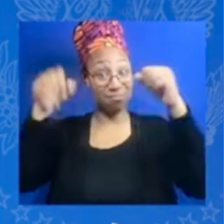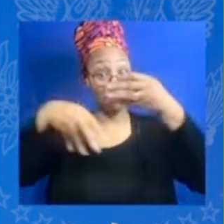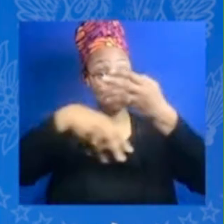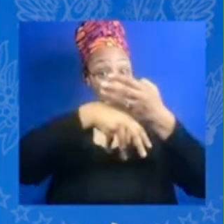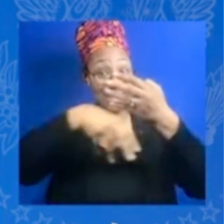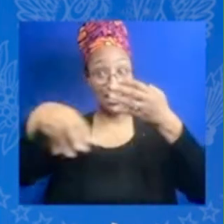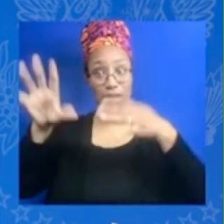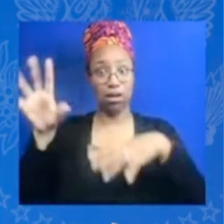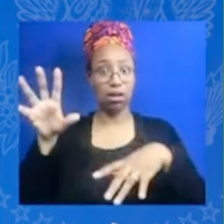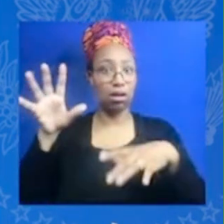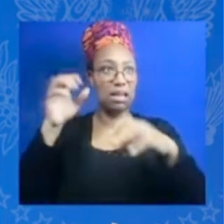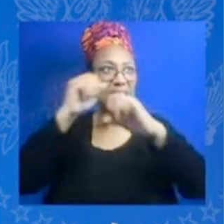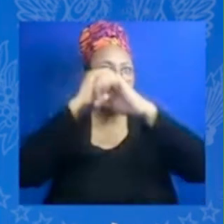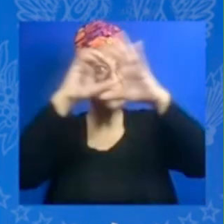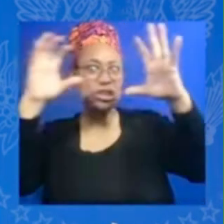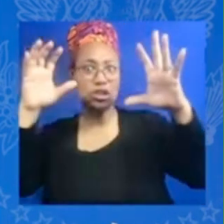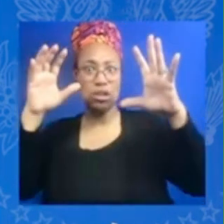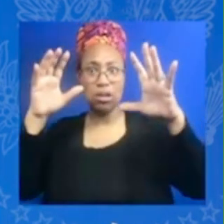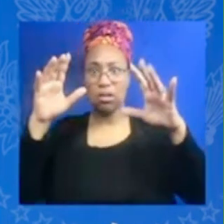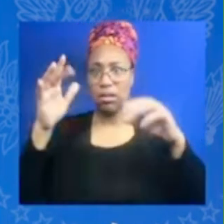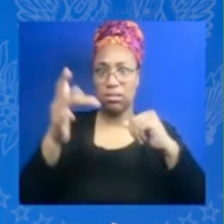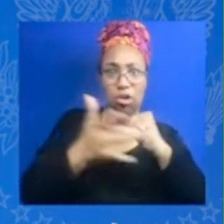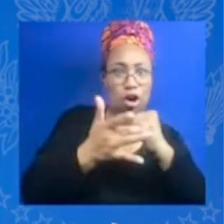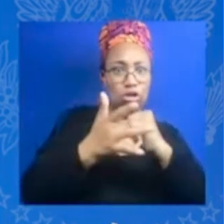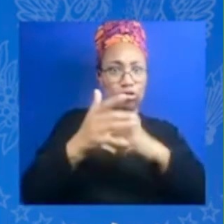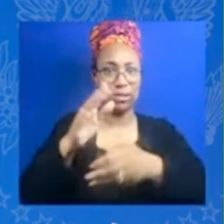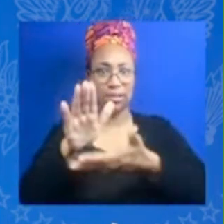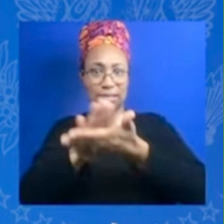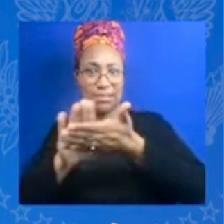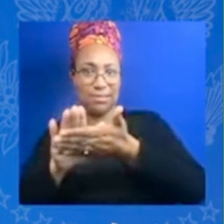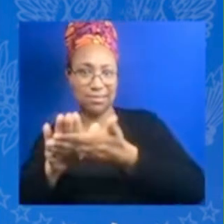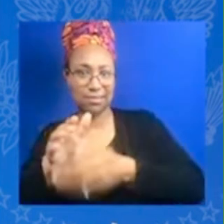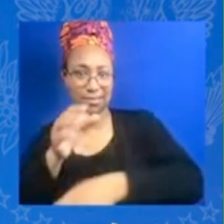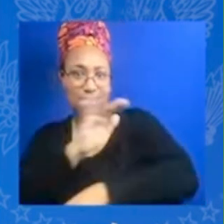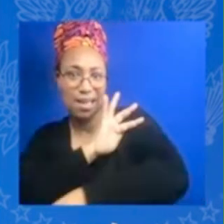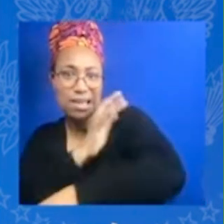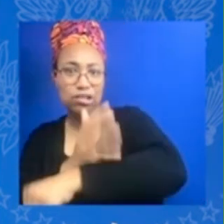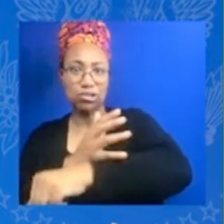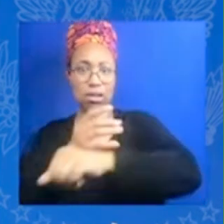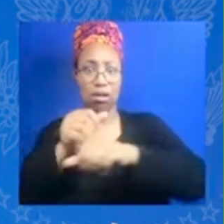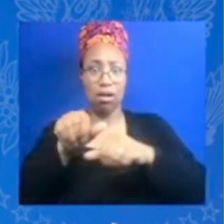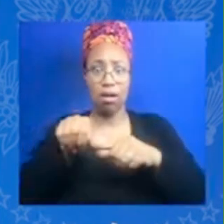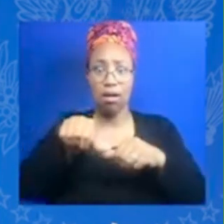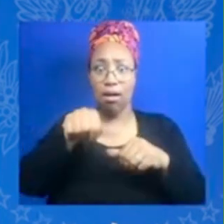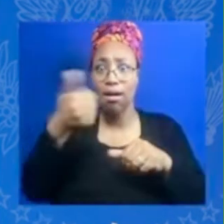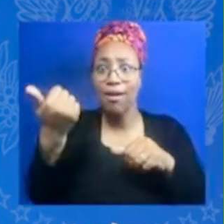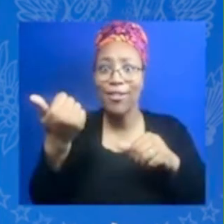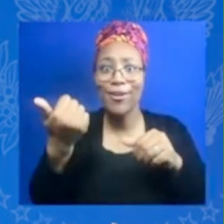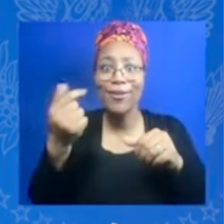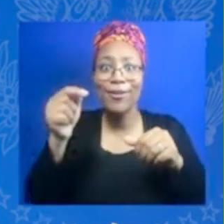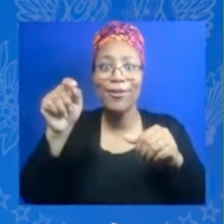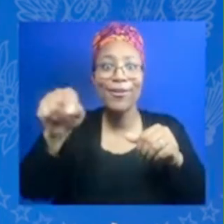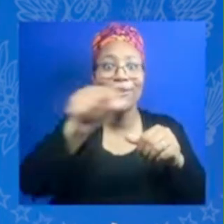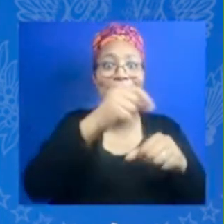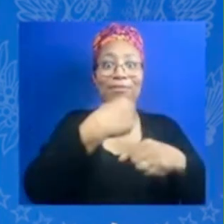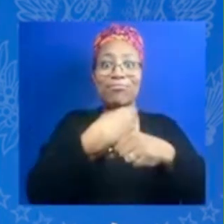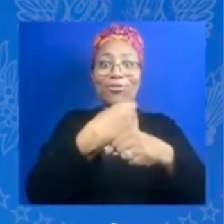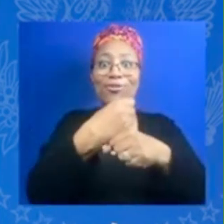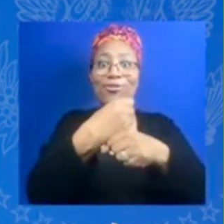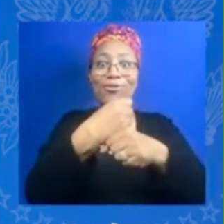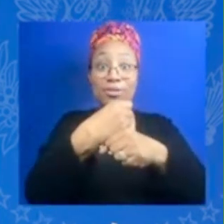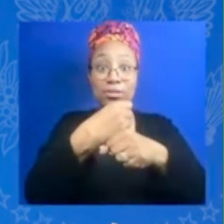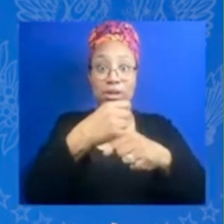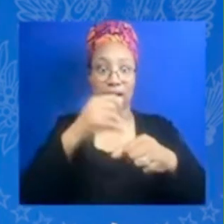technologies but with that now we have the ability to go out and create jobs green collar